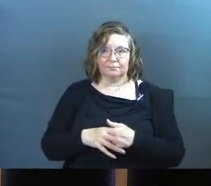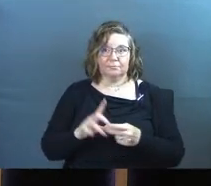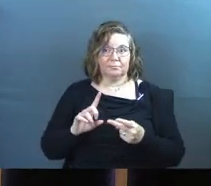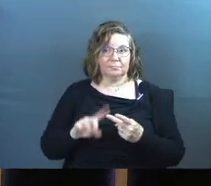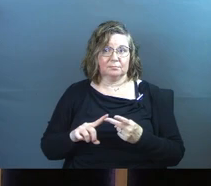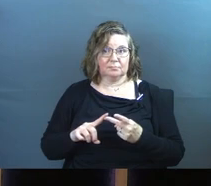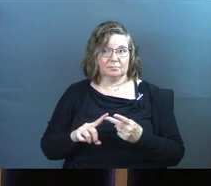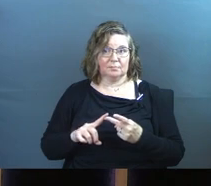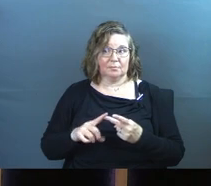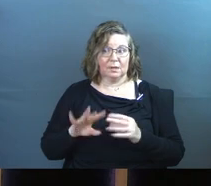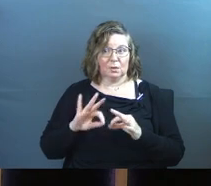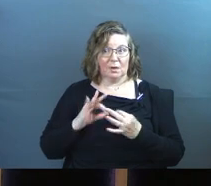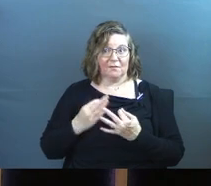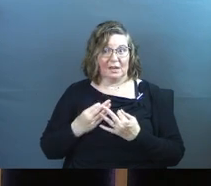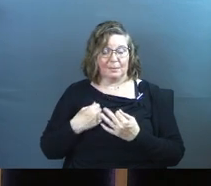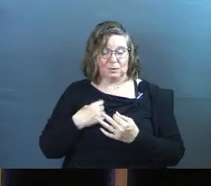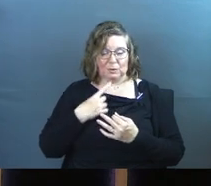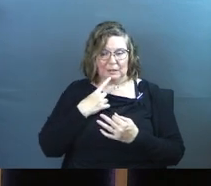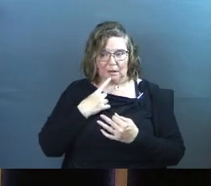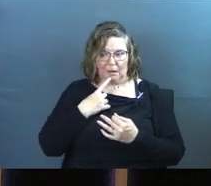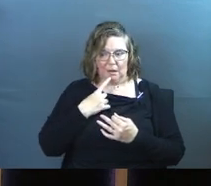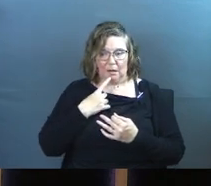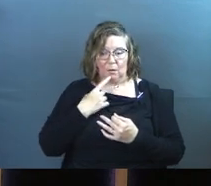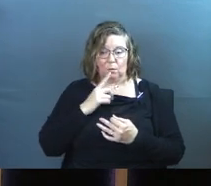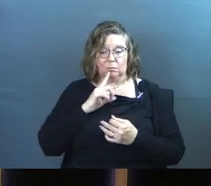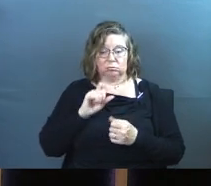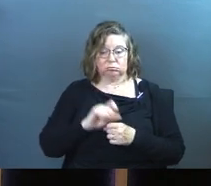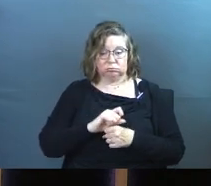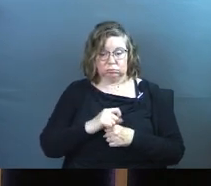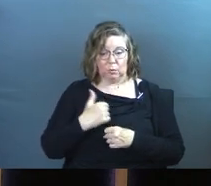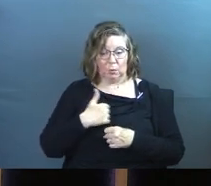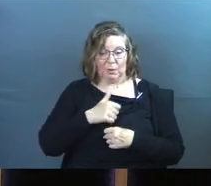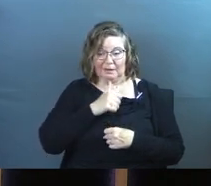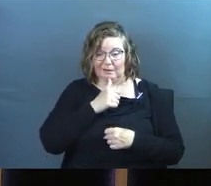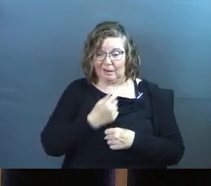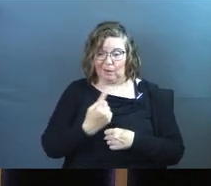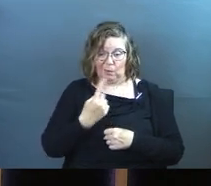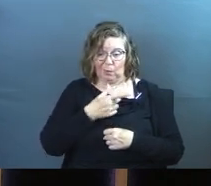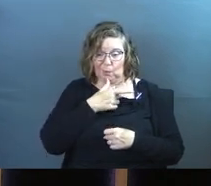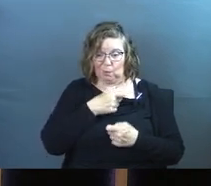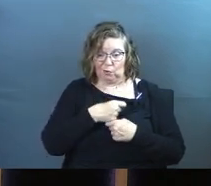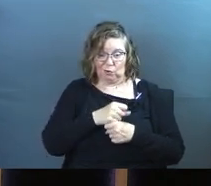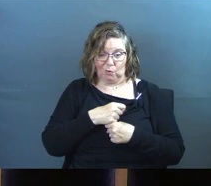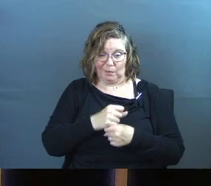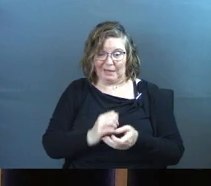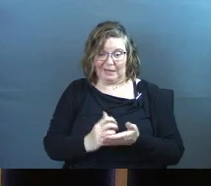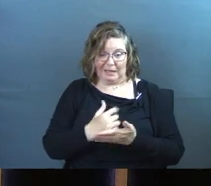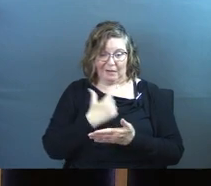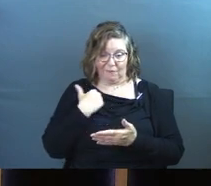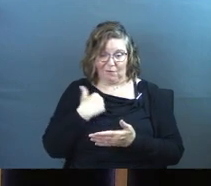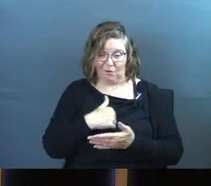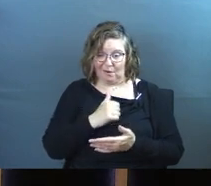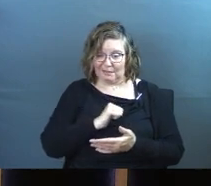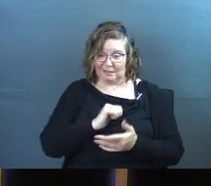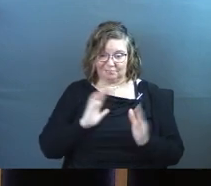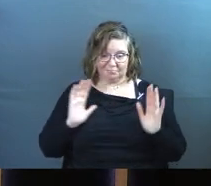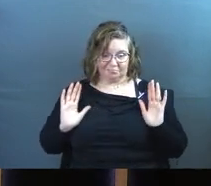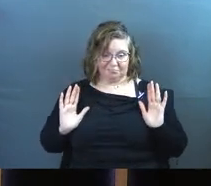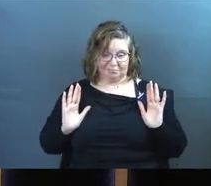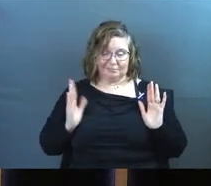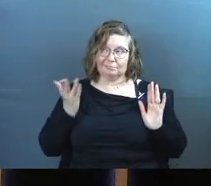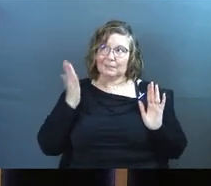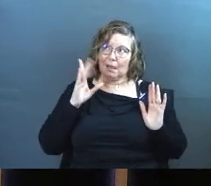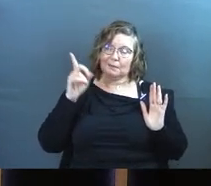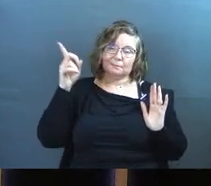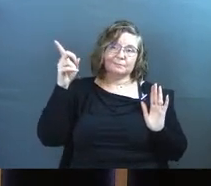What did it do to that family to say, you know what? Ultimately, we're not the ones that create income for ourselves. God